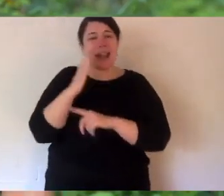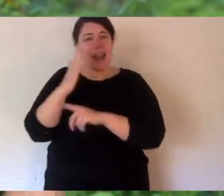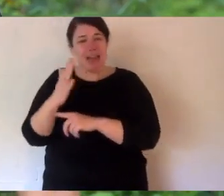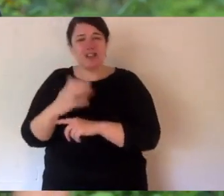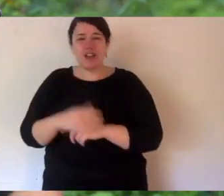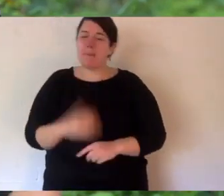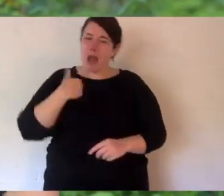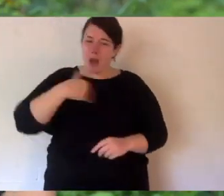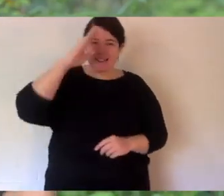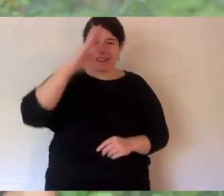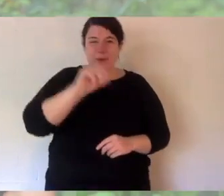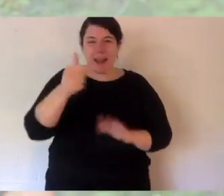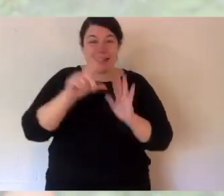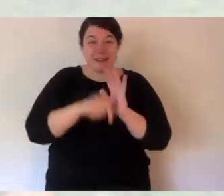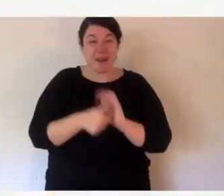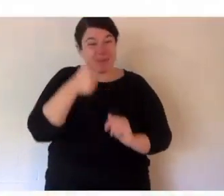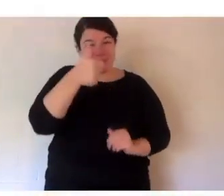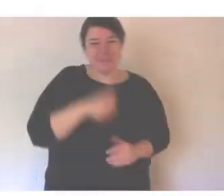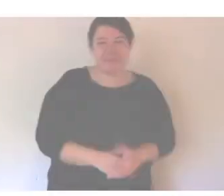I'll see you next time.